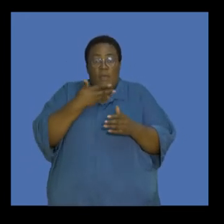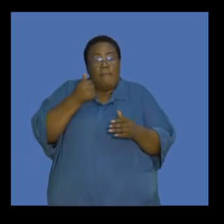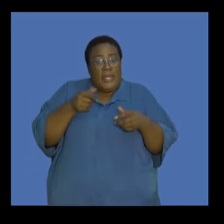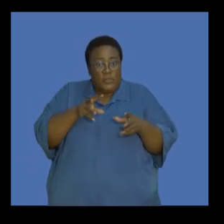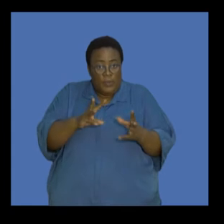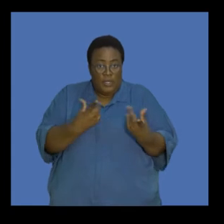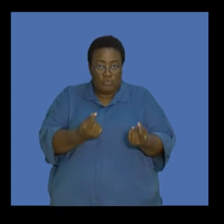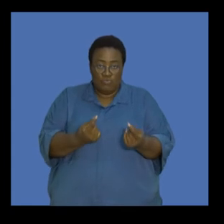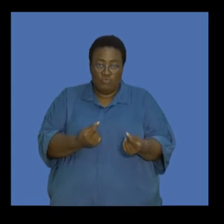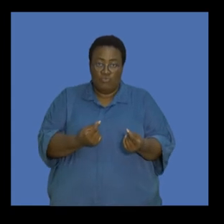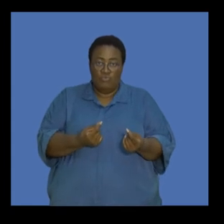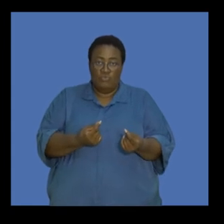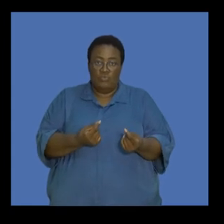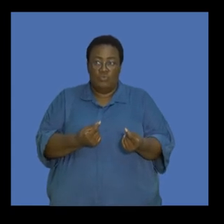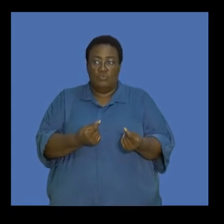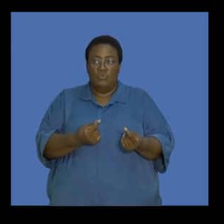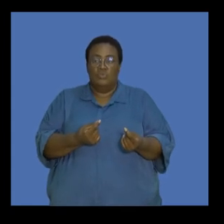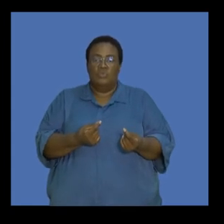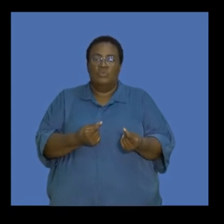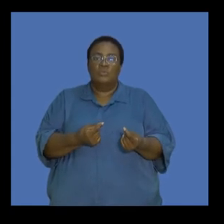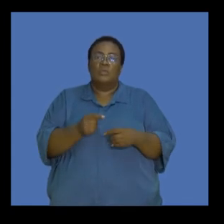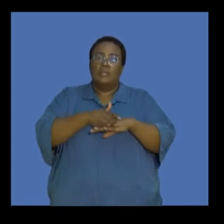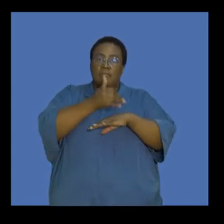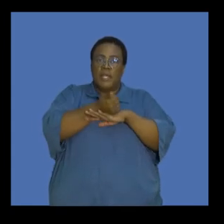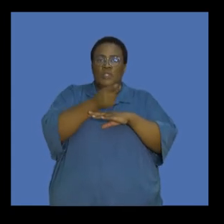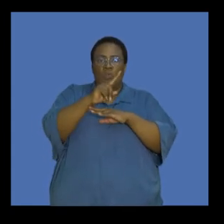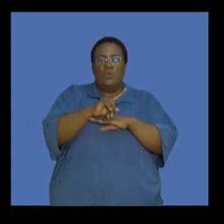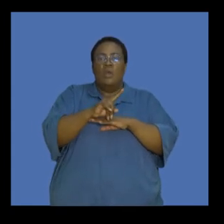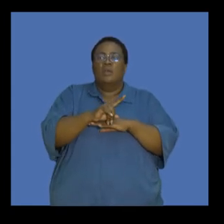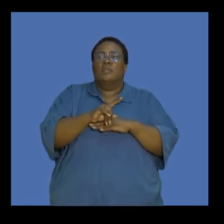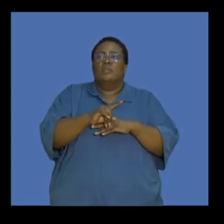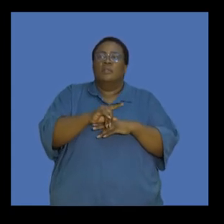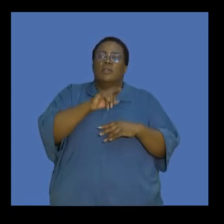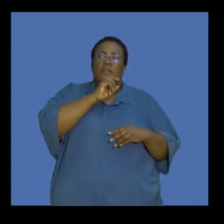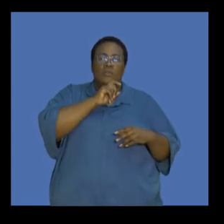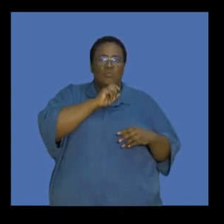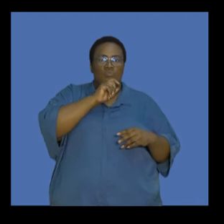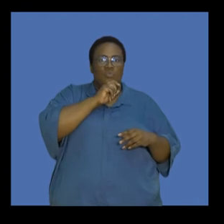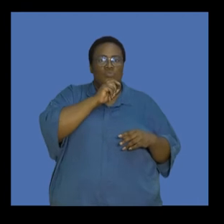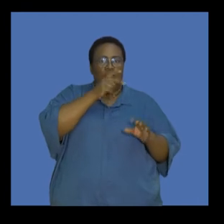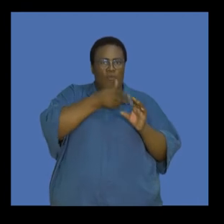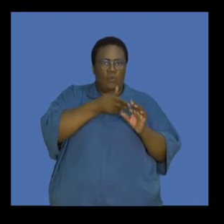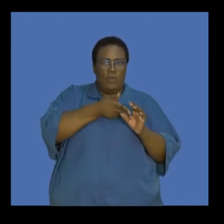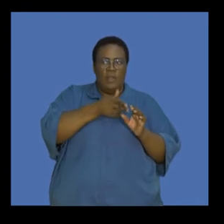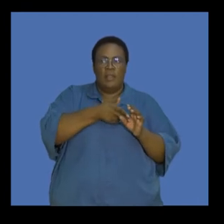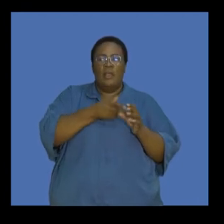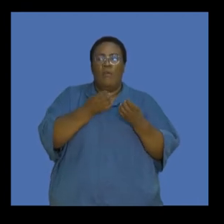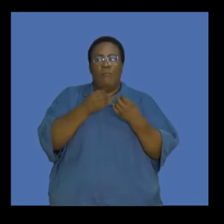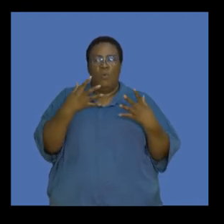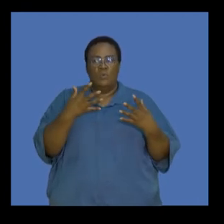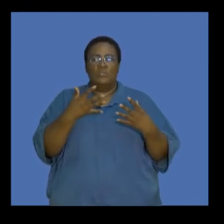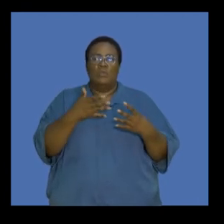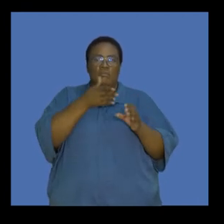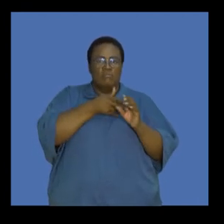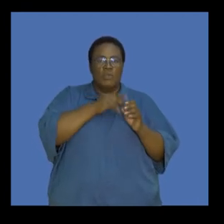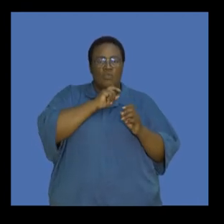footprint. So the best way to calculate the carbon footprint emission is based on the fuel consumption. The table below shows the most